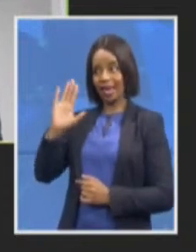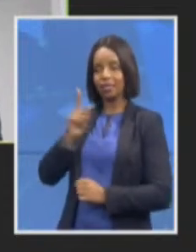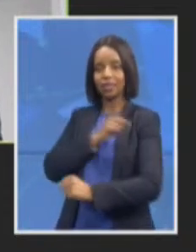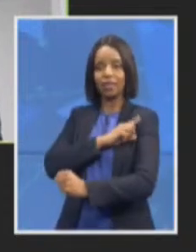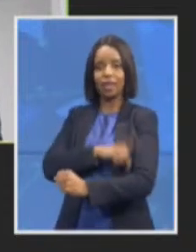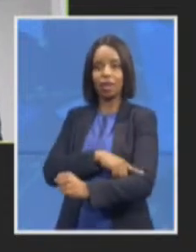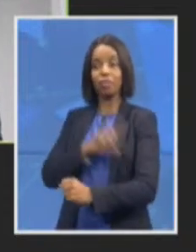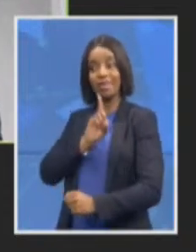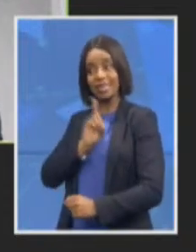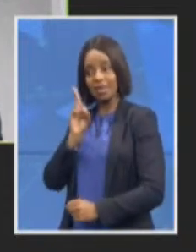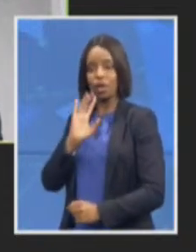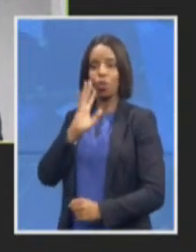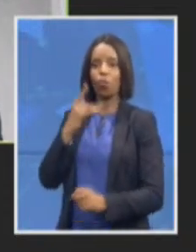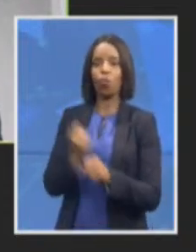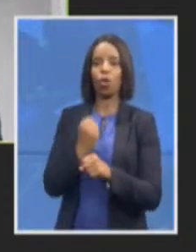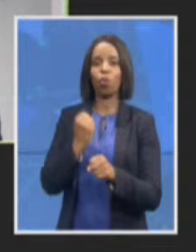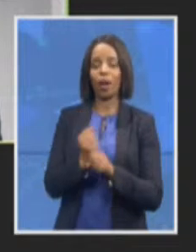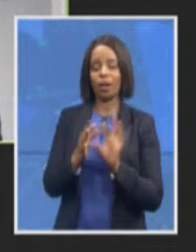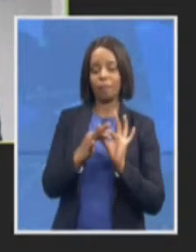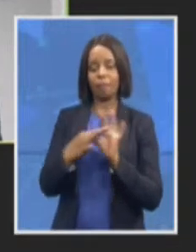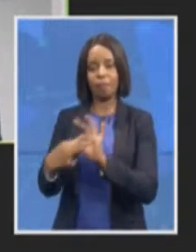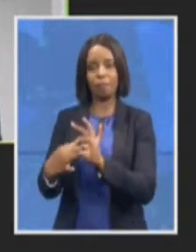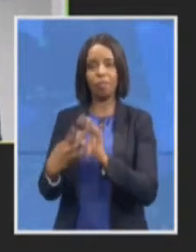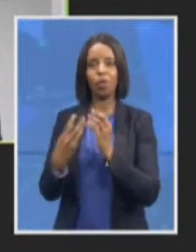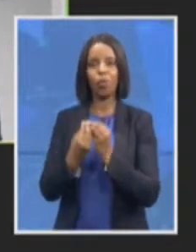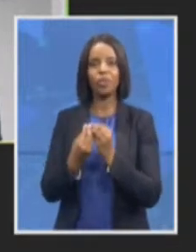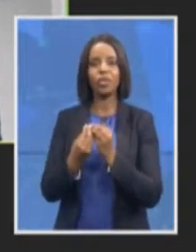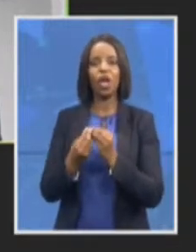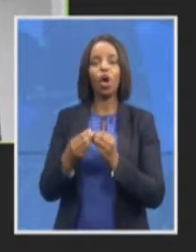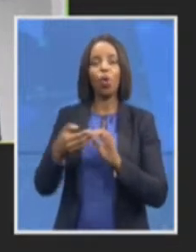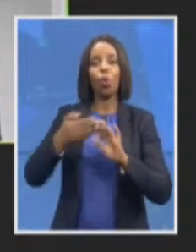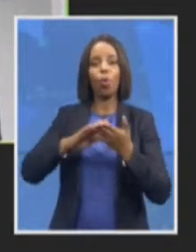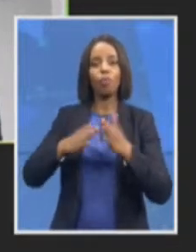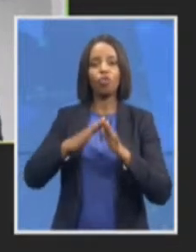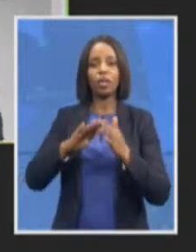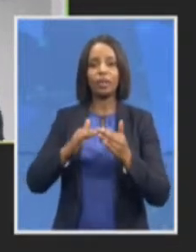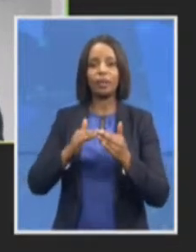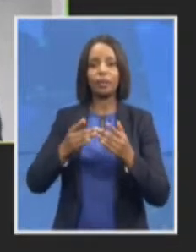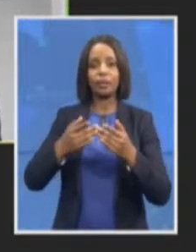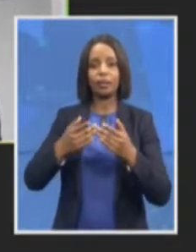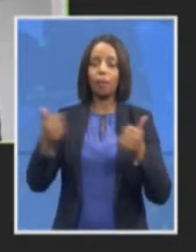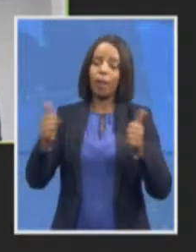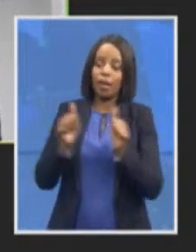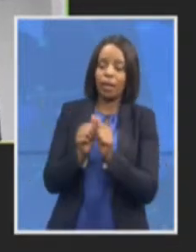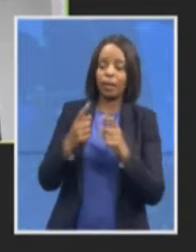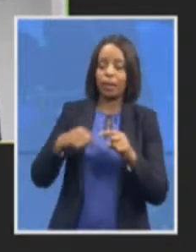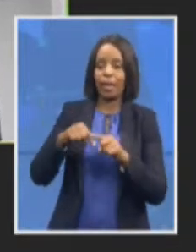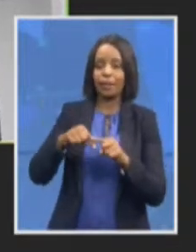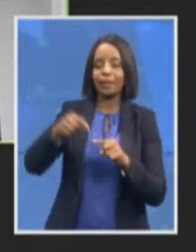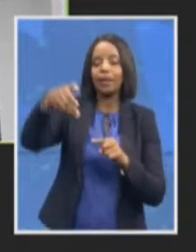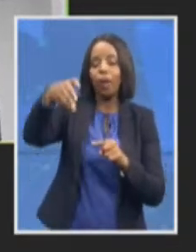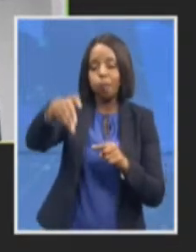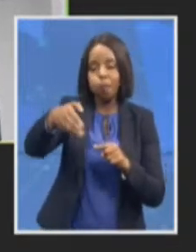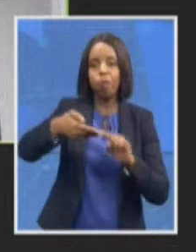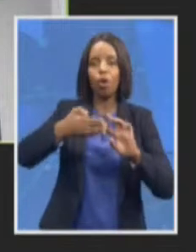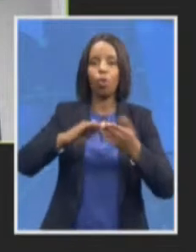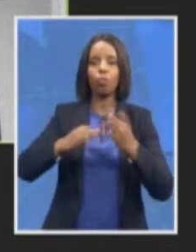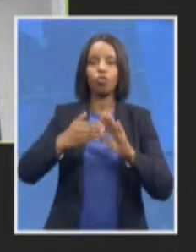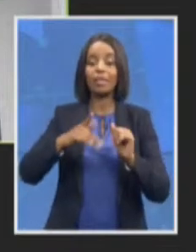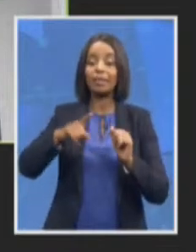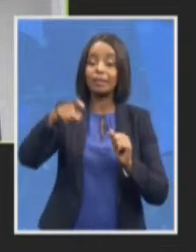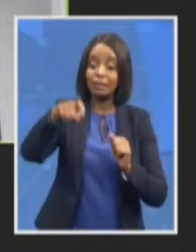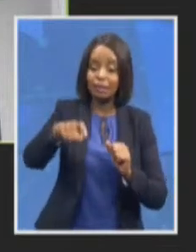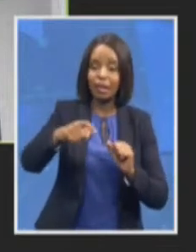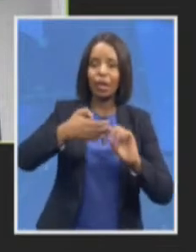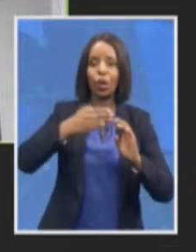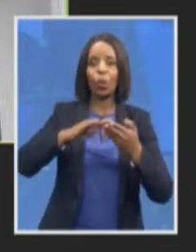with partners in the community and the community itself in order to find sustainable long-time solutions to